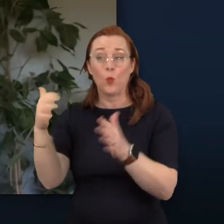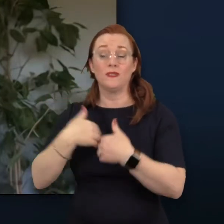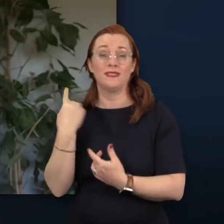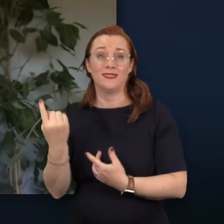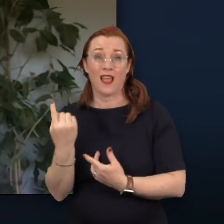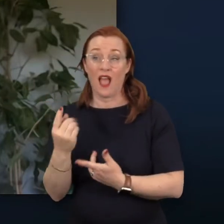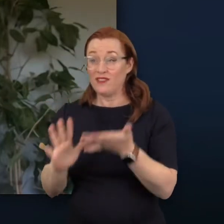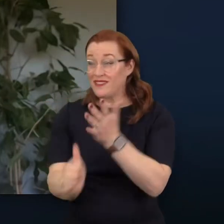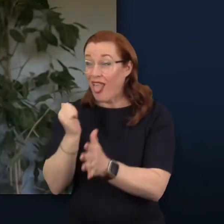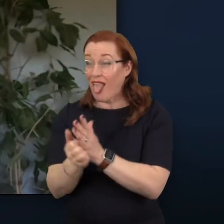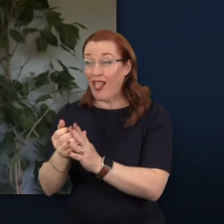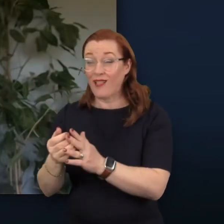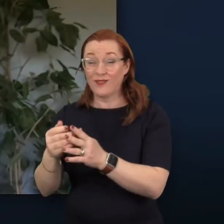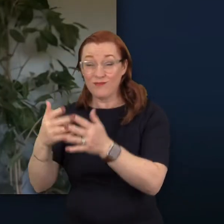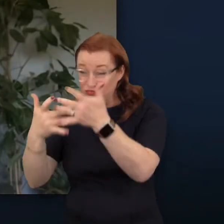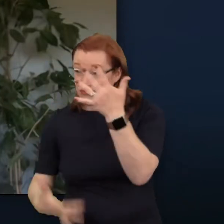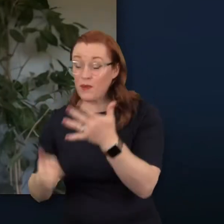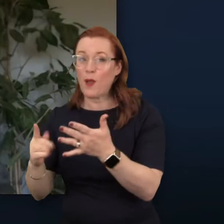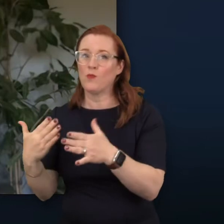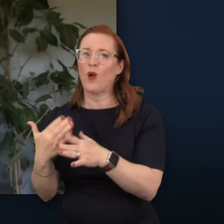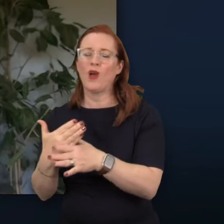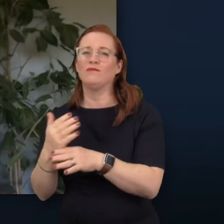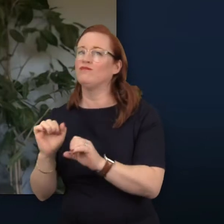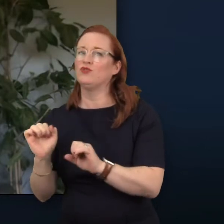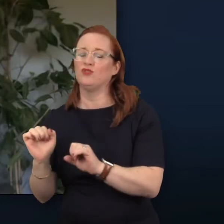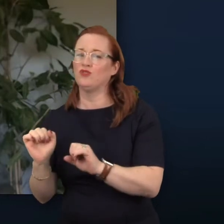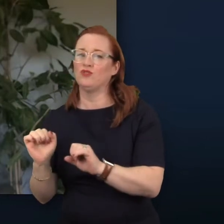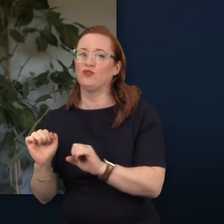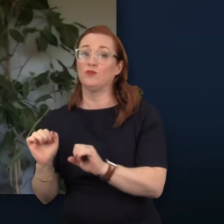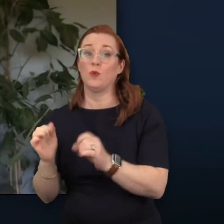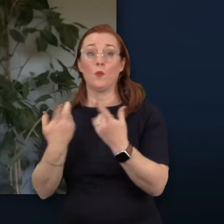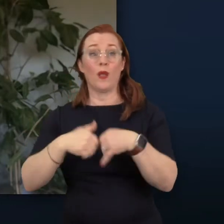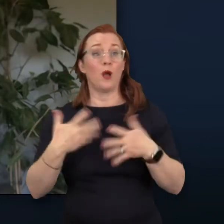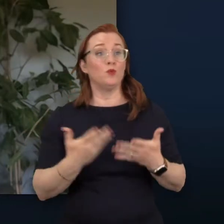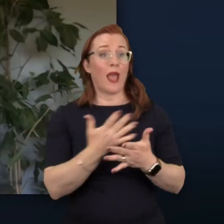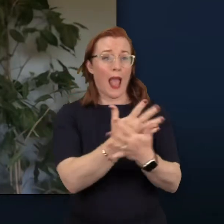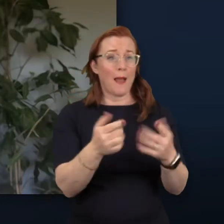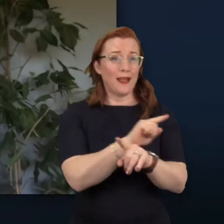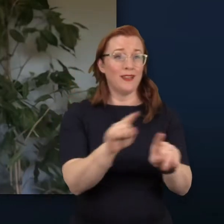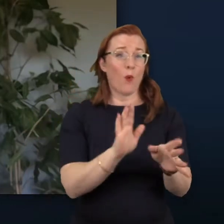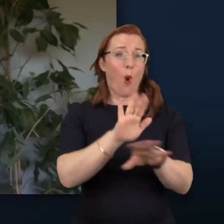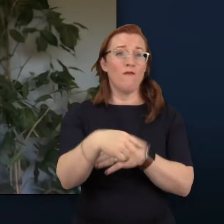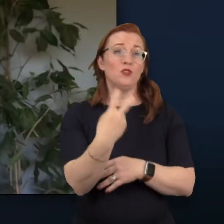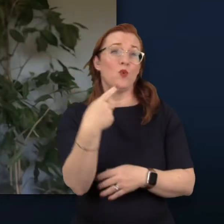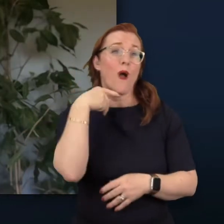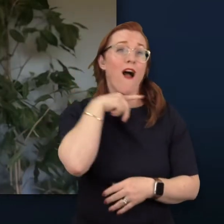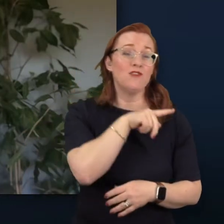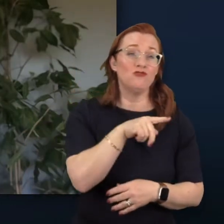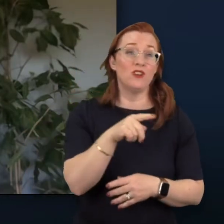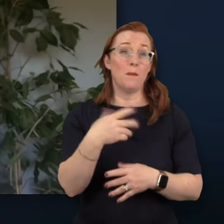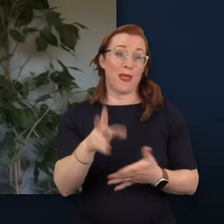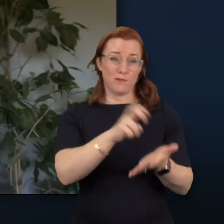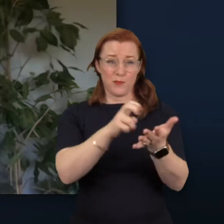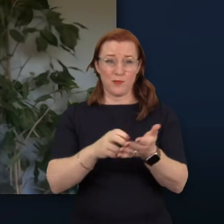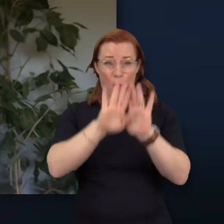does not work despite having many attributes. We are joined today by over 200 of you signing up